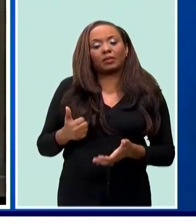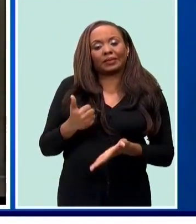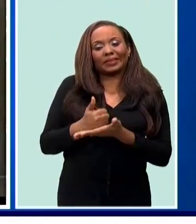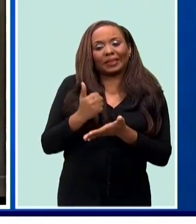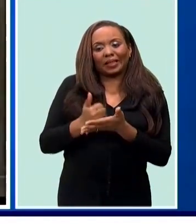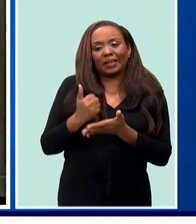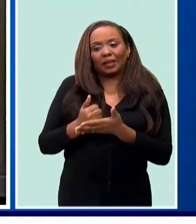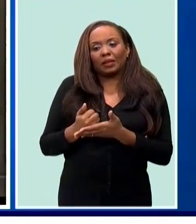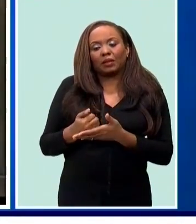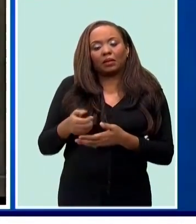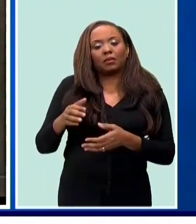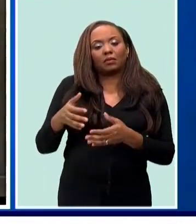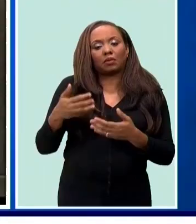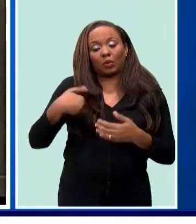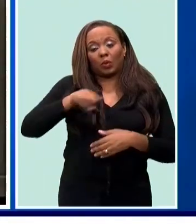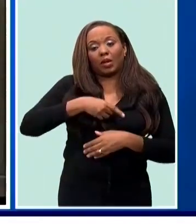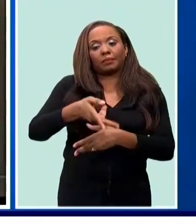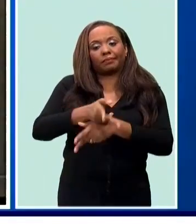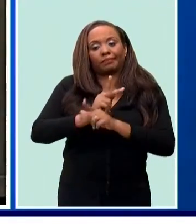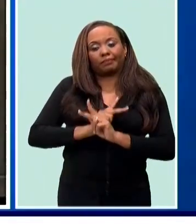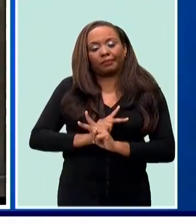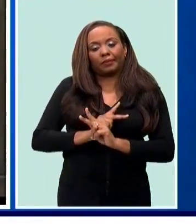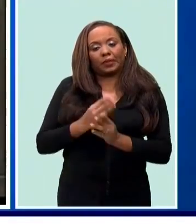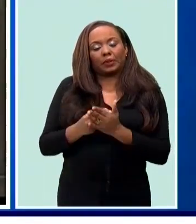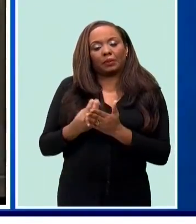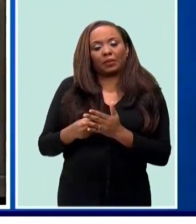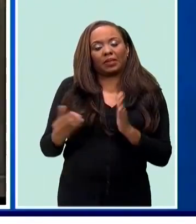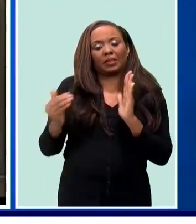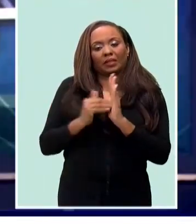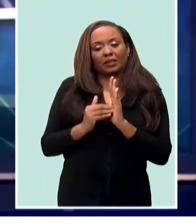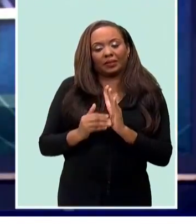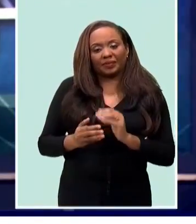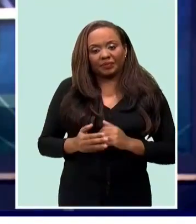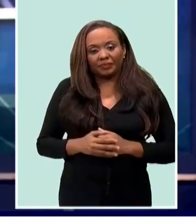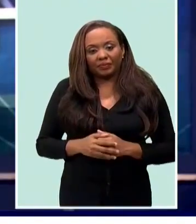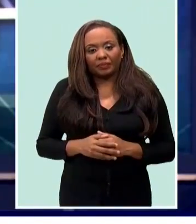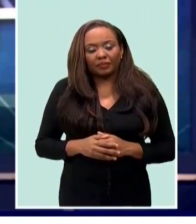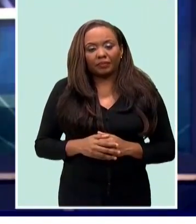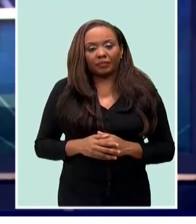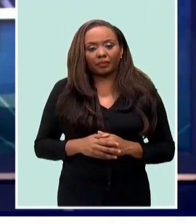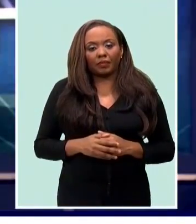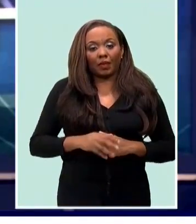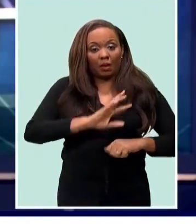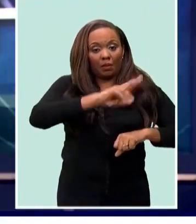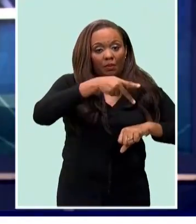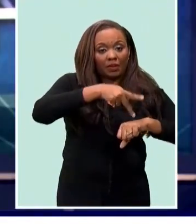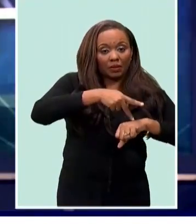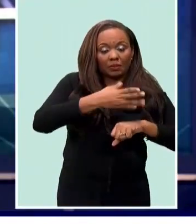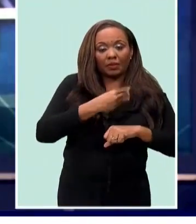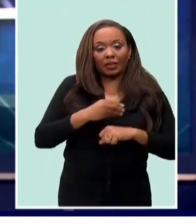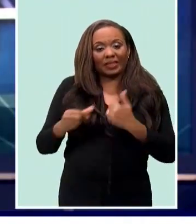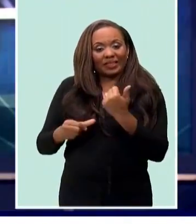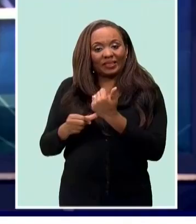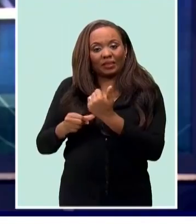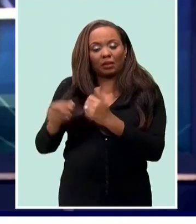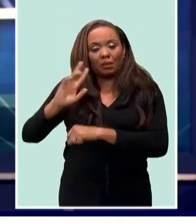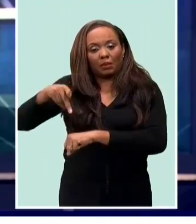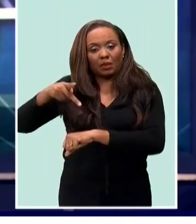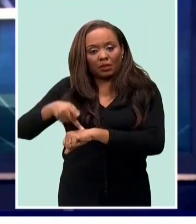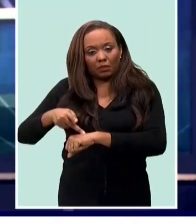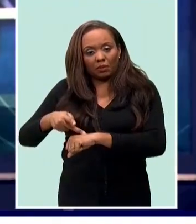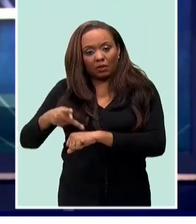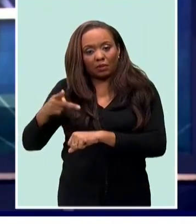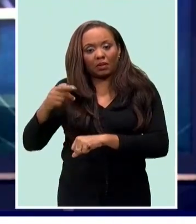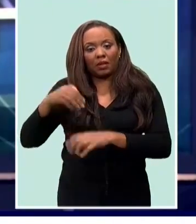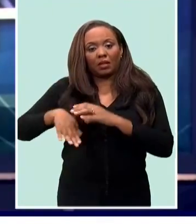discussions to deliver some of this very important work. Well, and deputy principals within the island